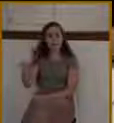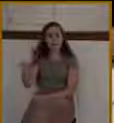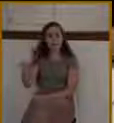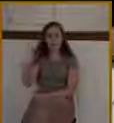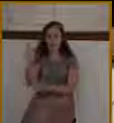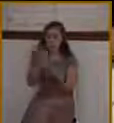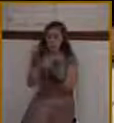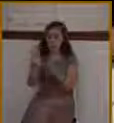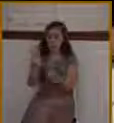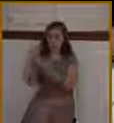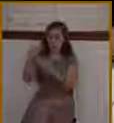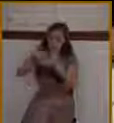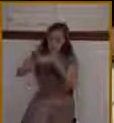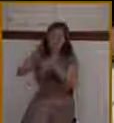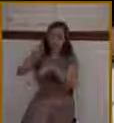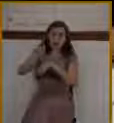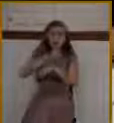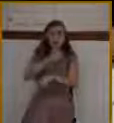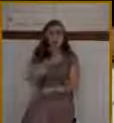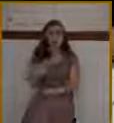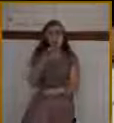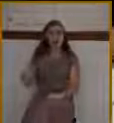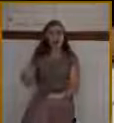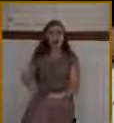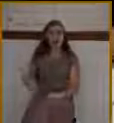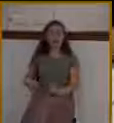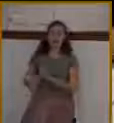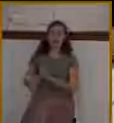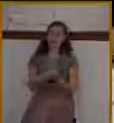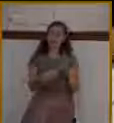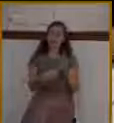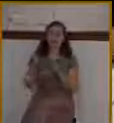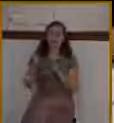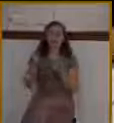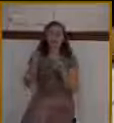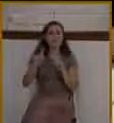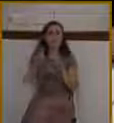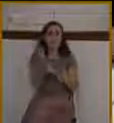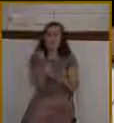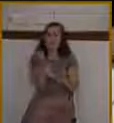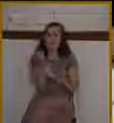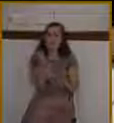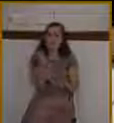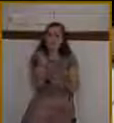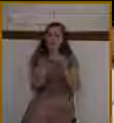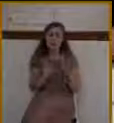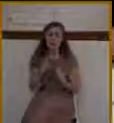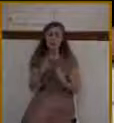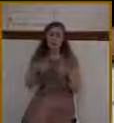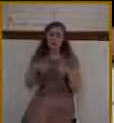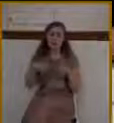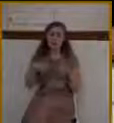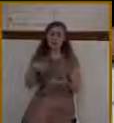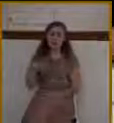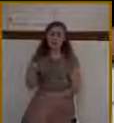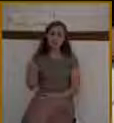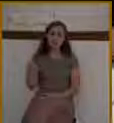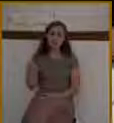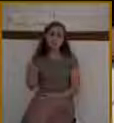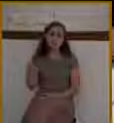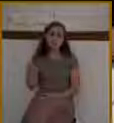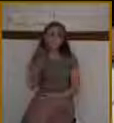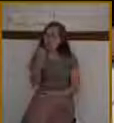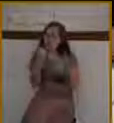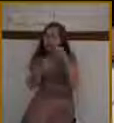And very few understood or received Him. Let me just close by saying, you know, there's one final